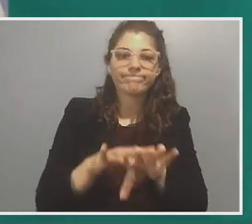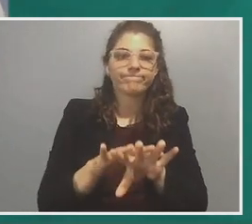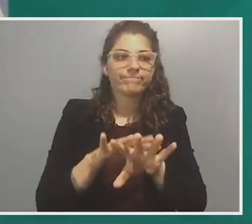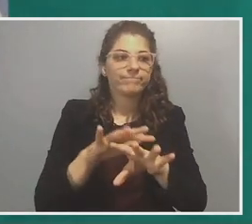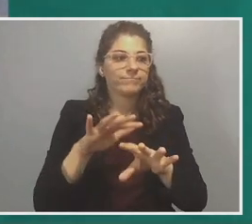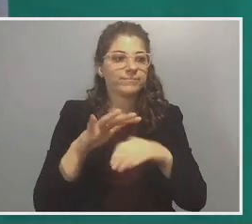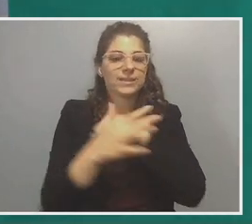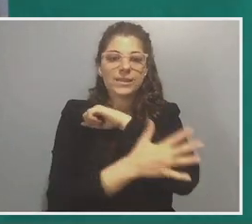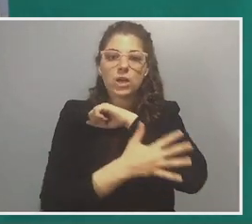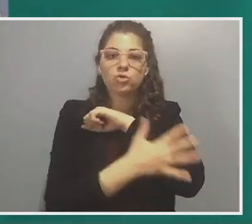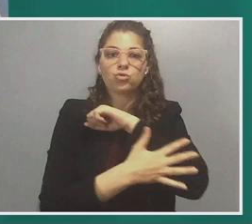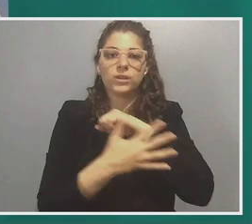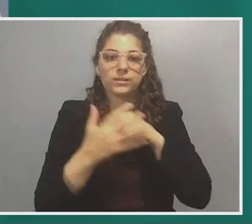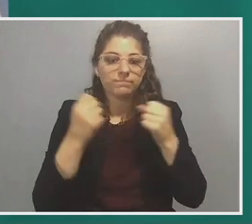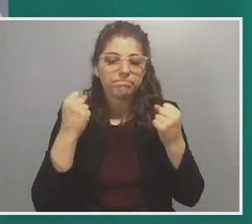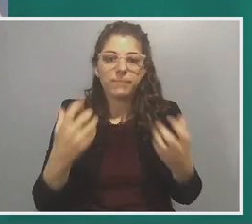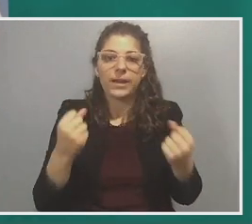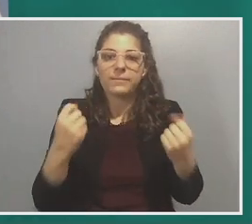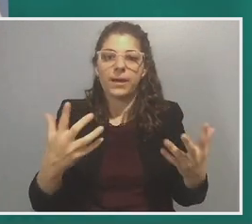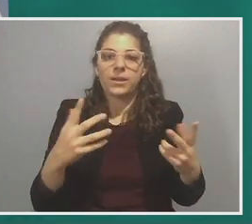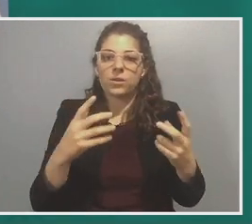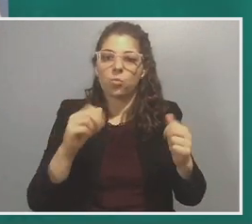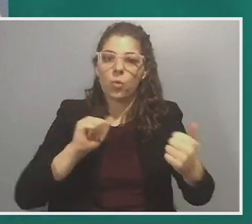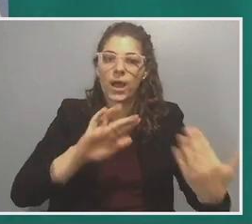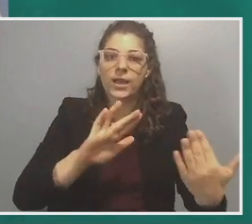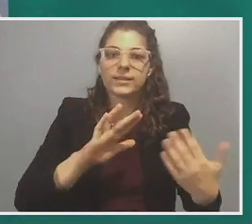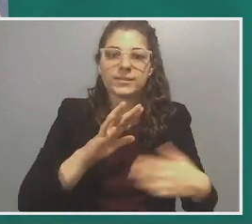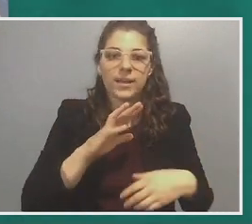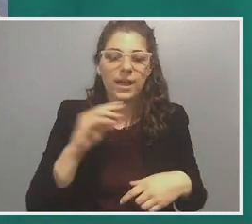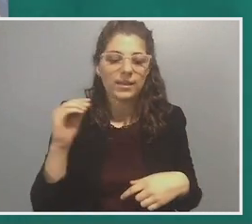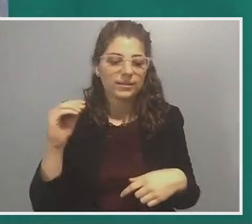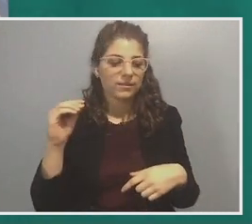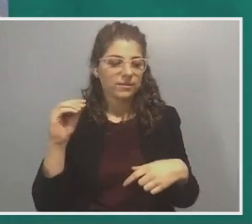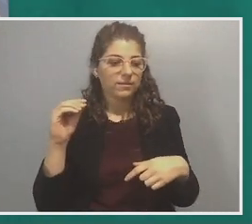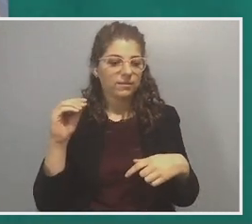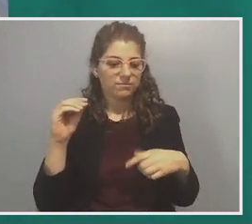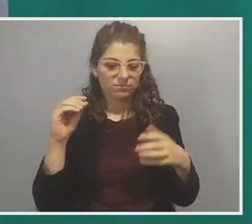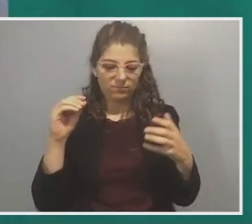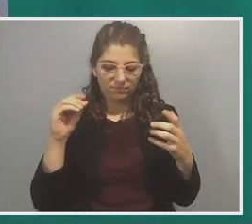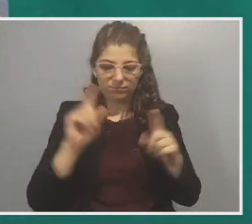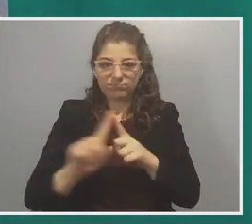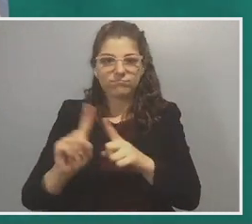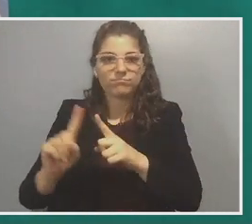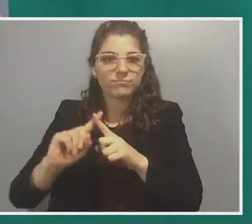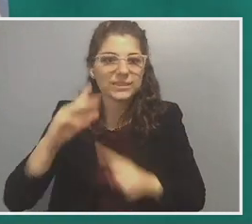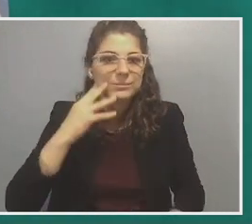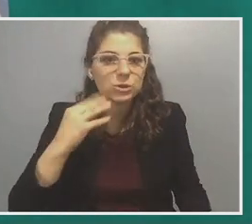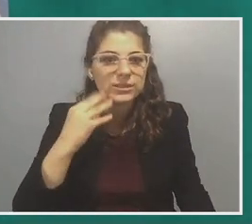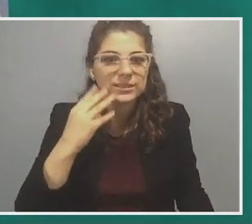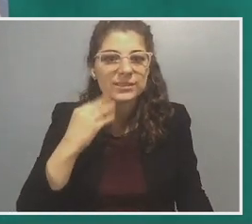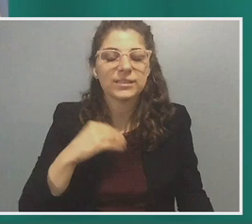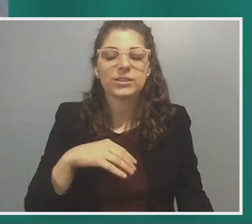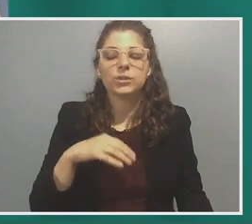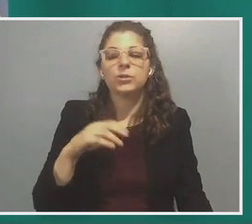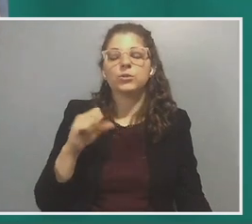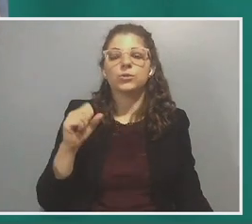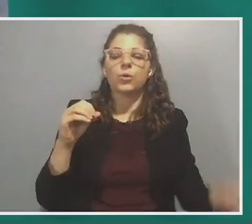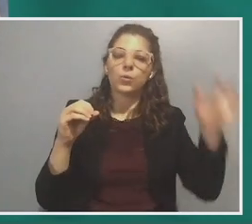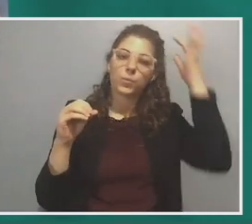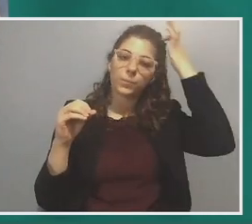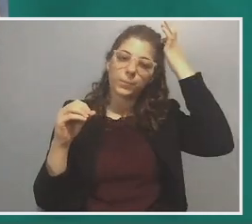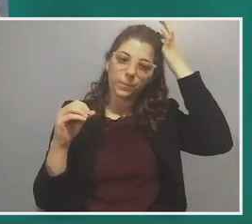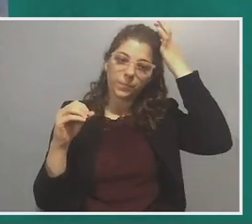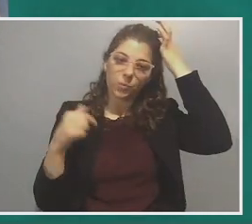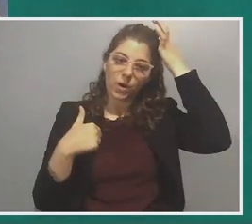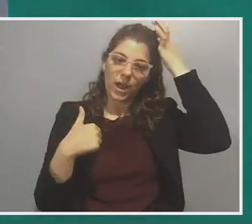innumerable spaces and, and, and, in innumerable ways. And so what I,